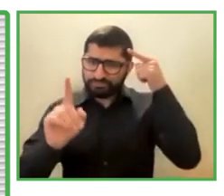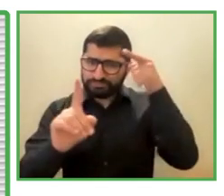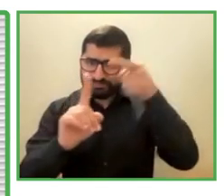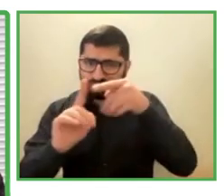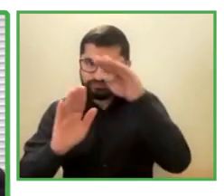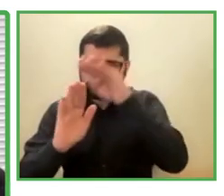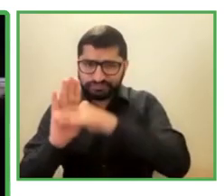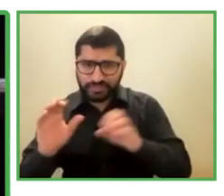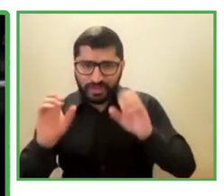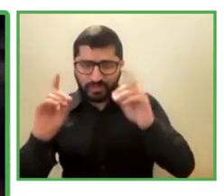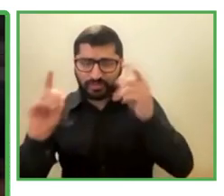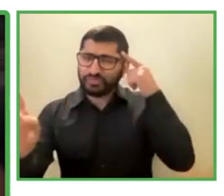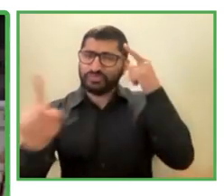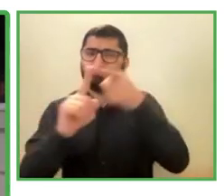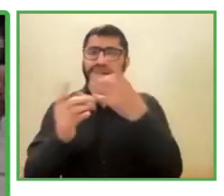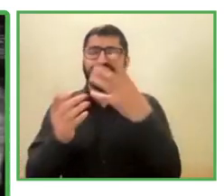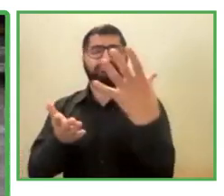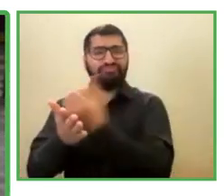to grow.